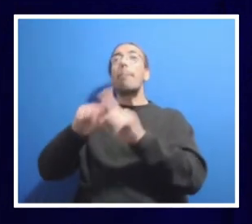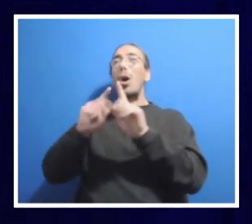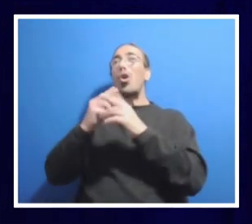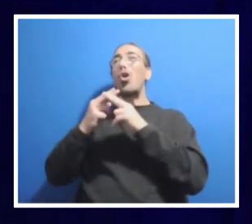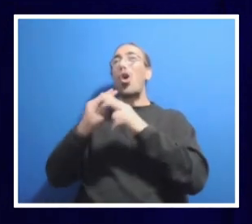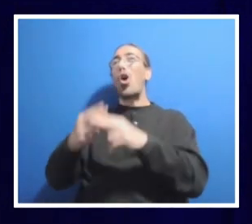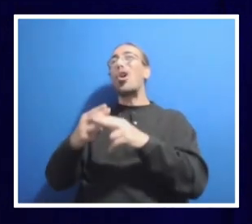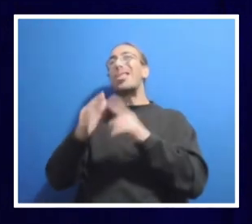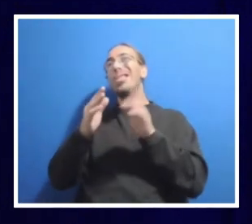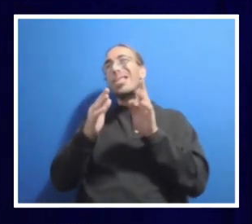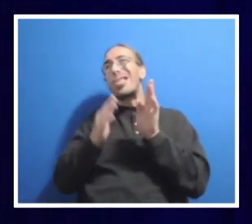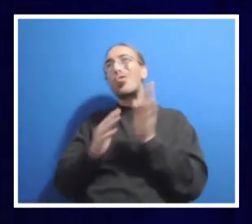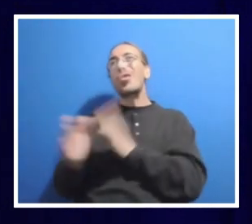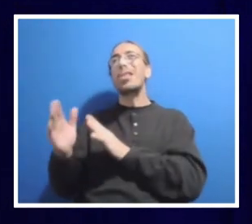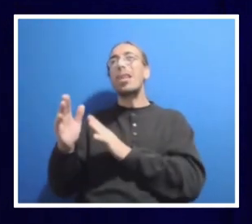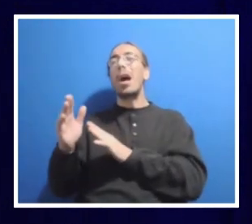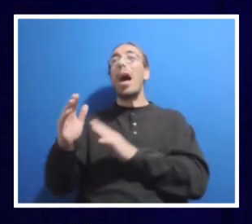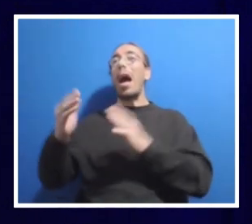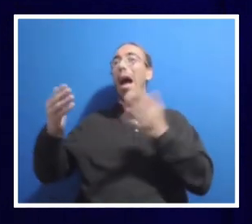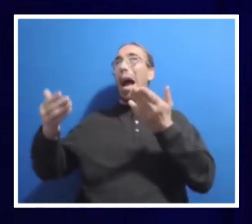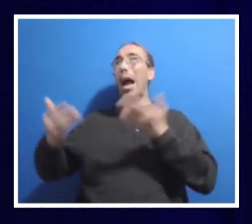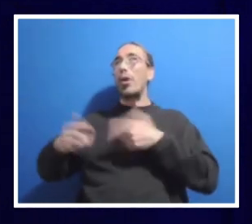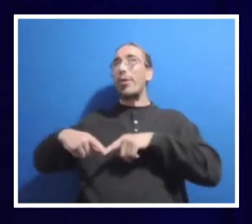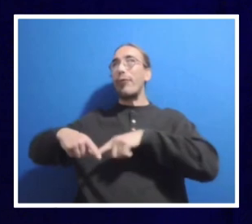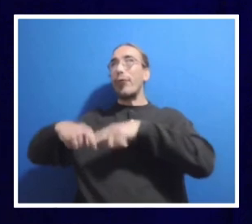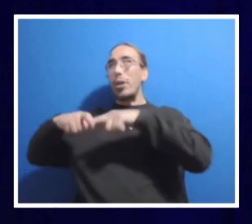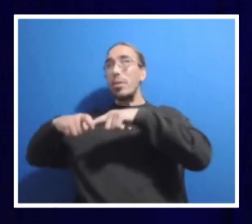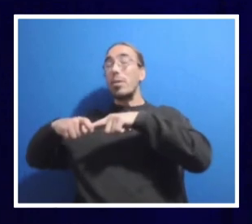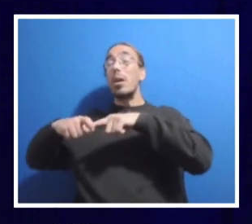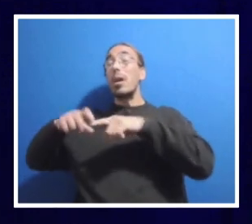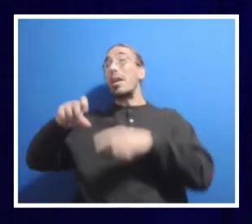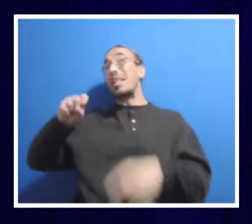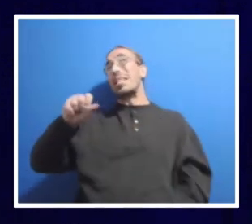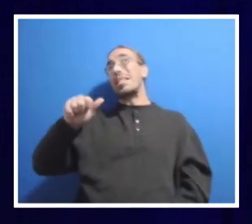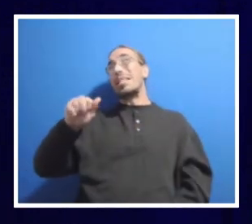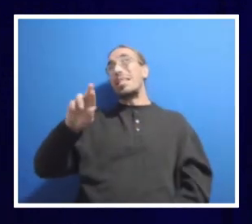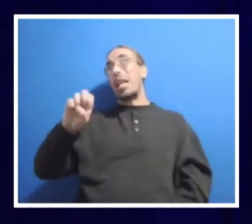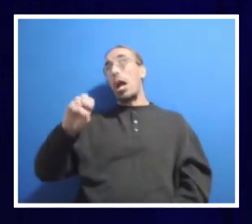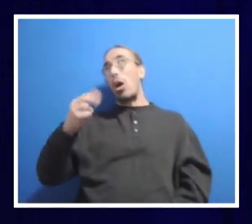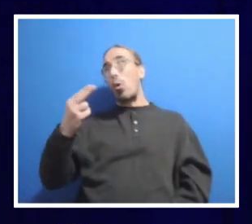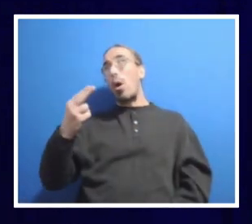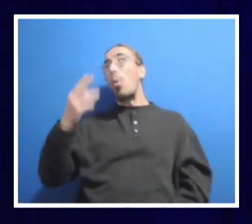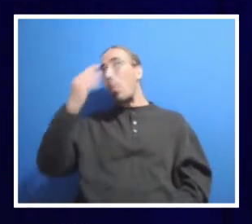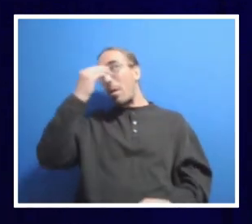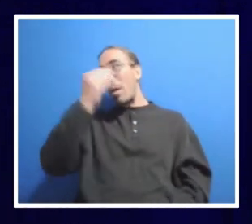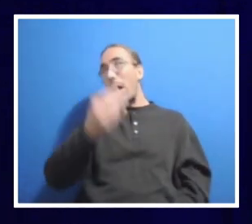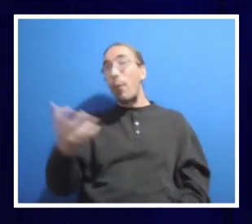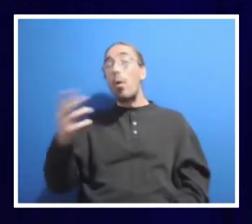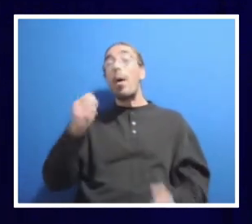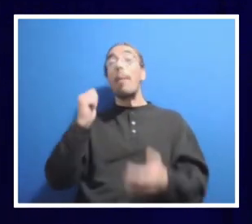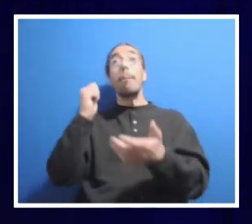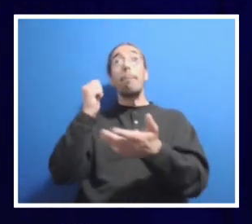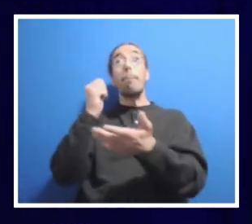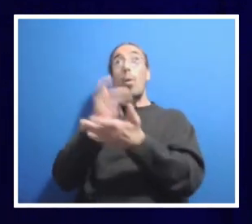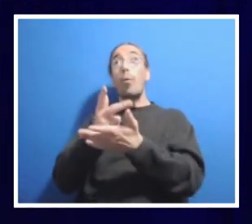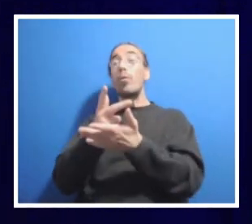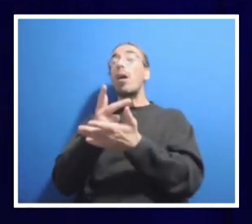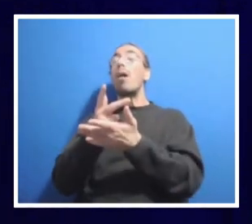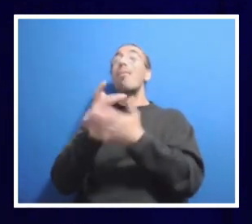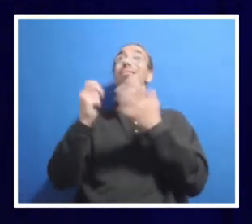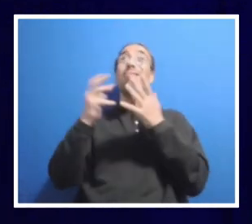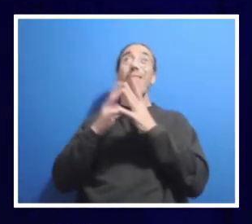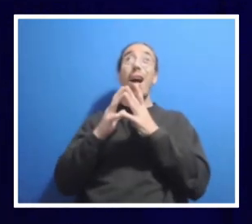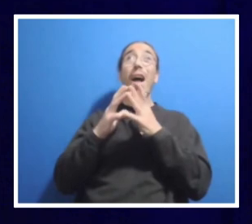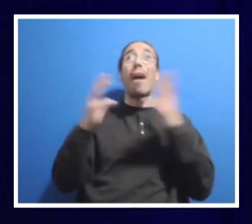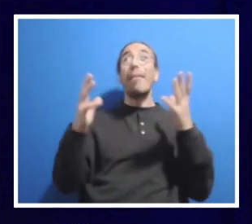freeze. And Justin and Sarah will tell you we have approved, they have approved a lot of